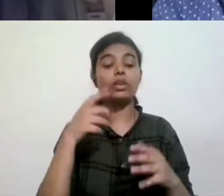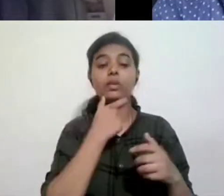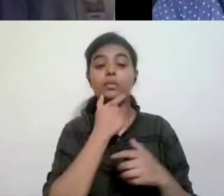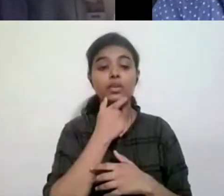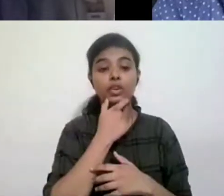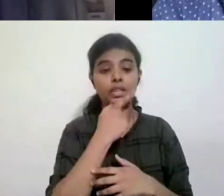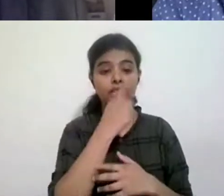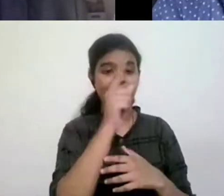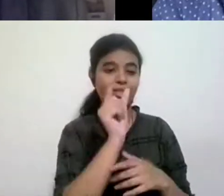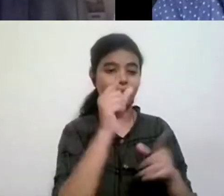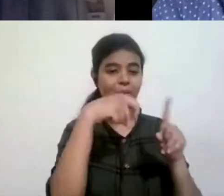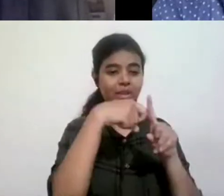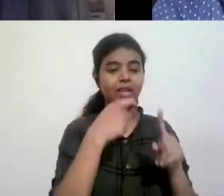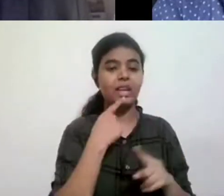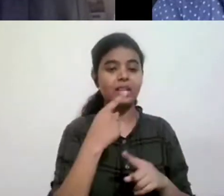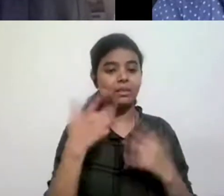uh,